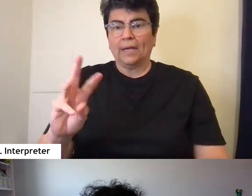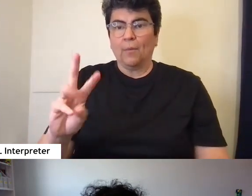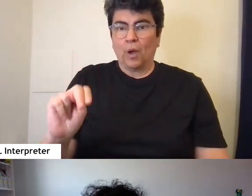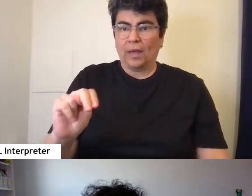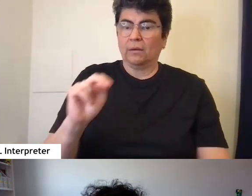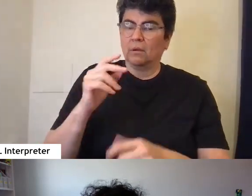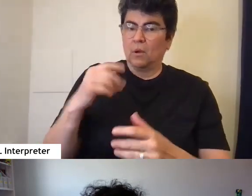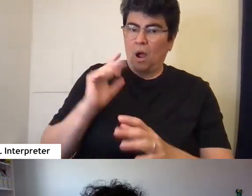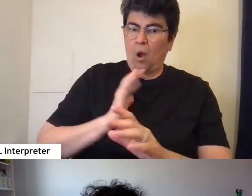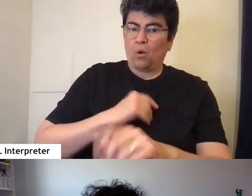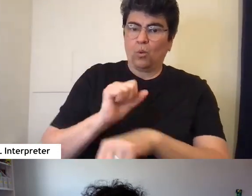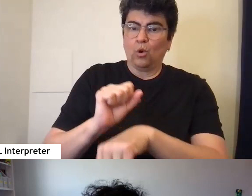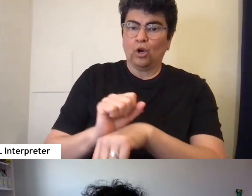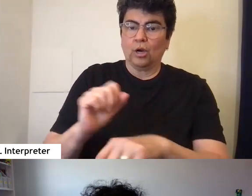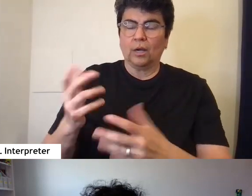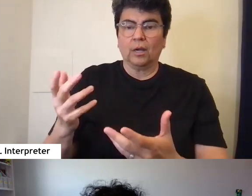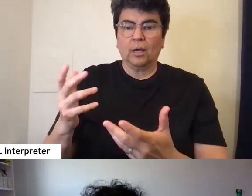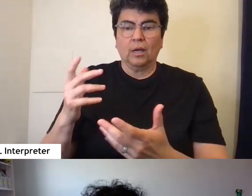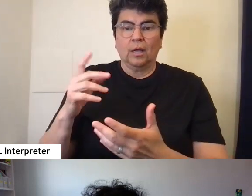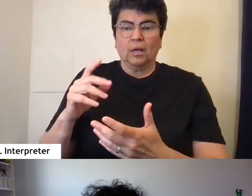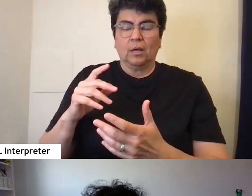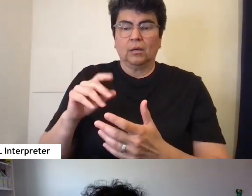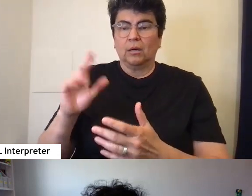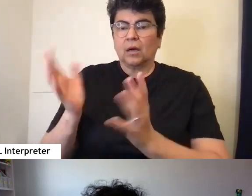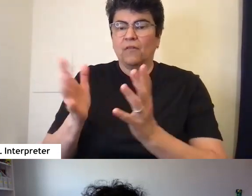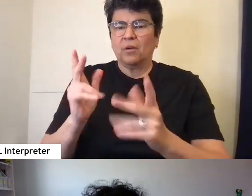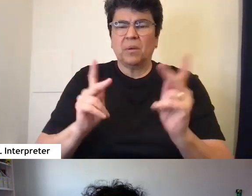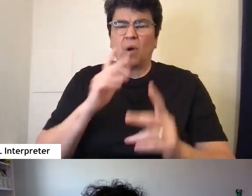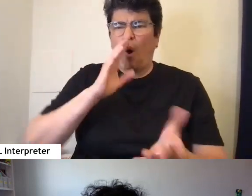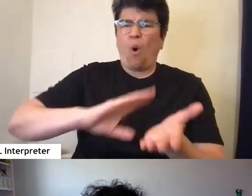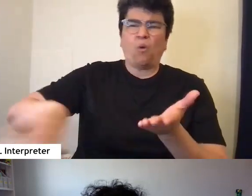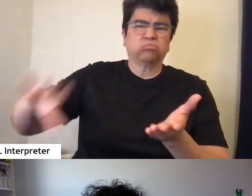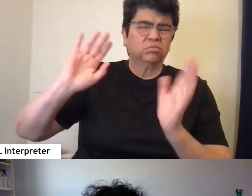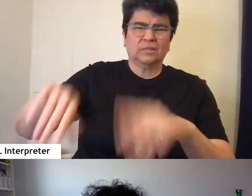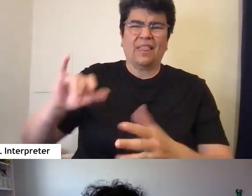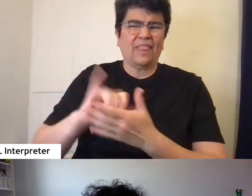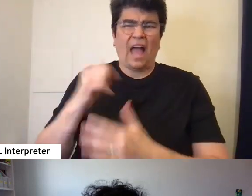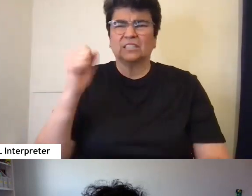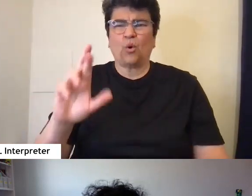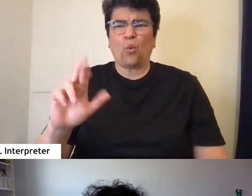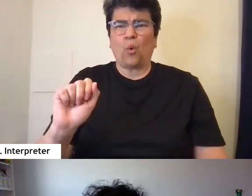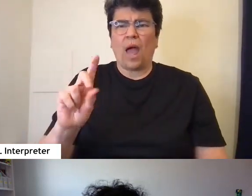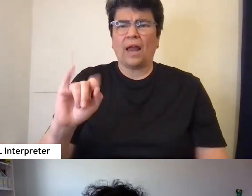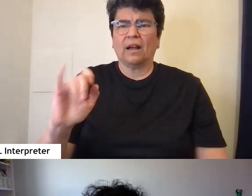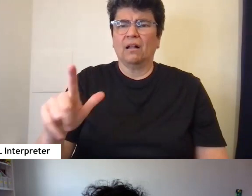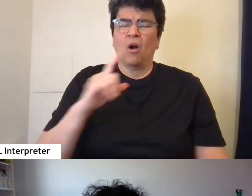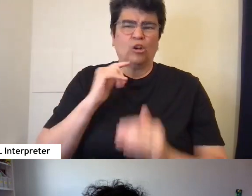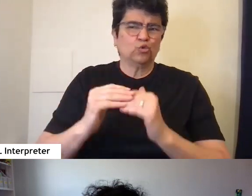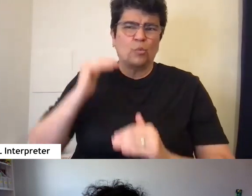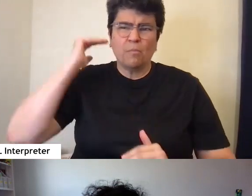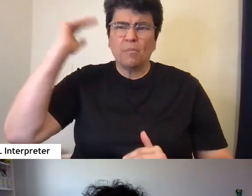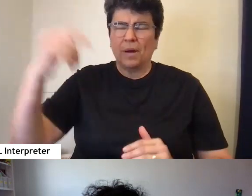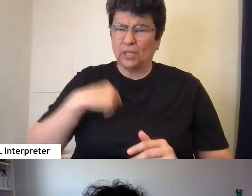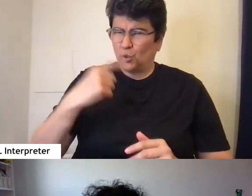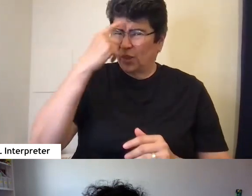many of our conversations, you know, other people will dismiss as that's too radical or that's too extreme. Or don't you think